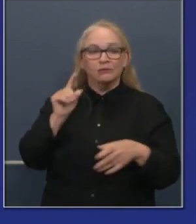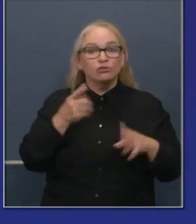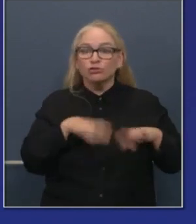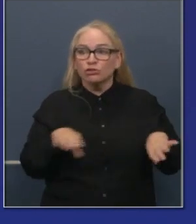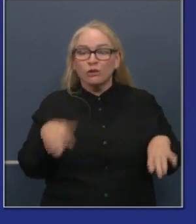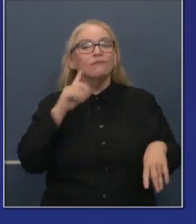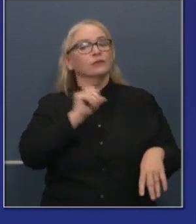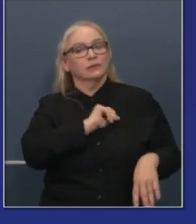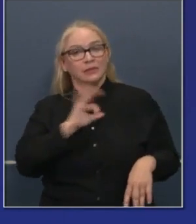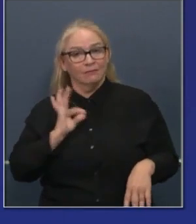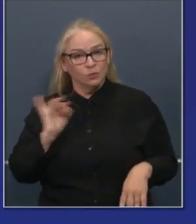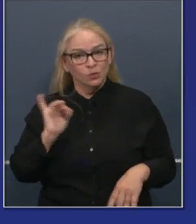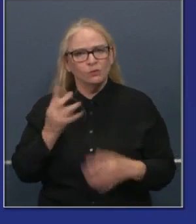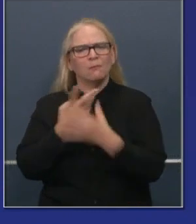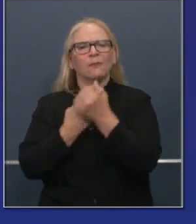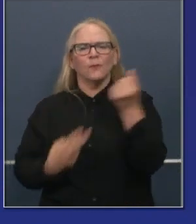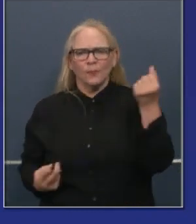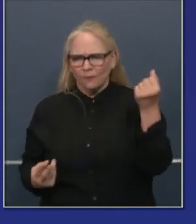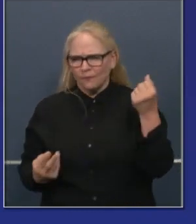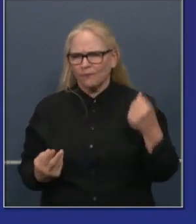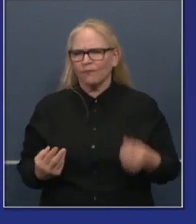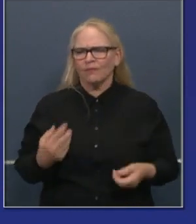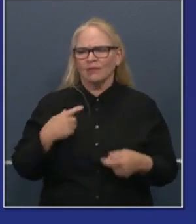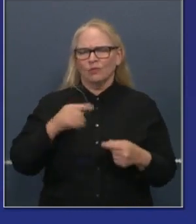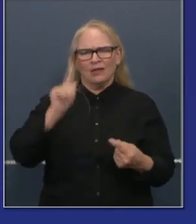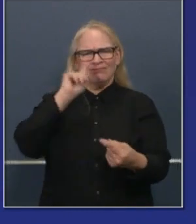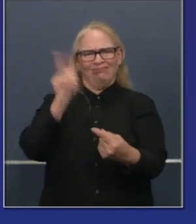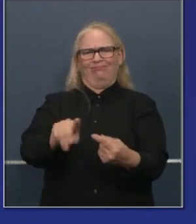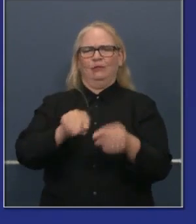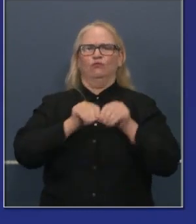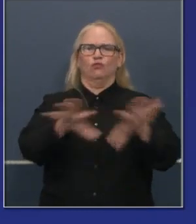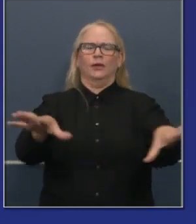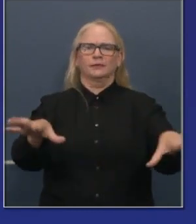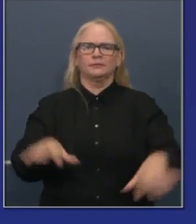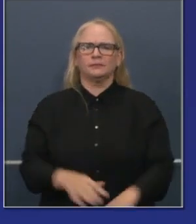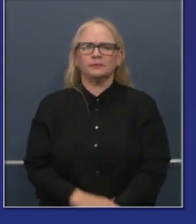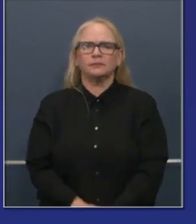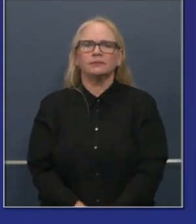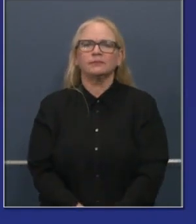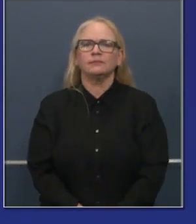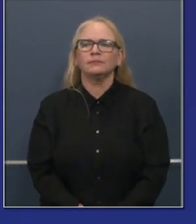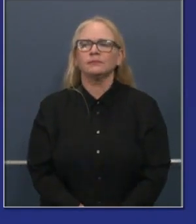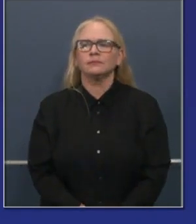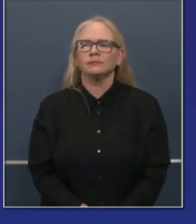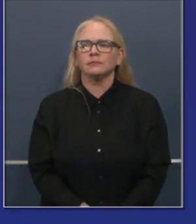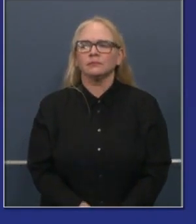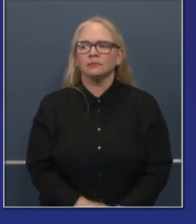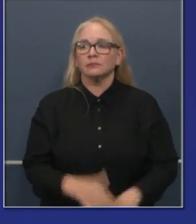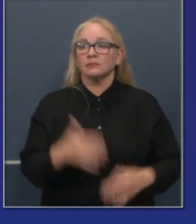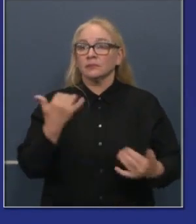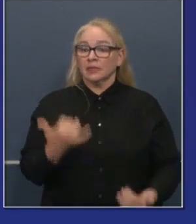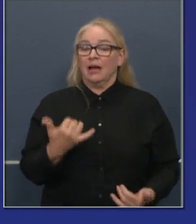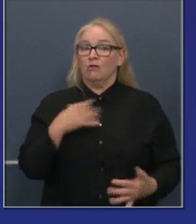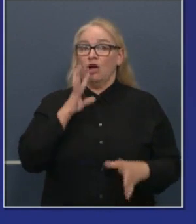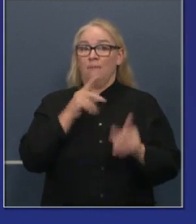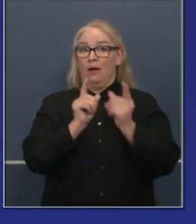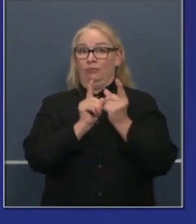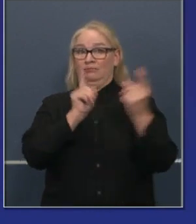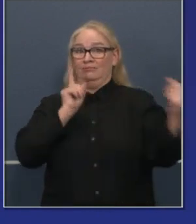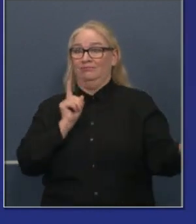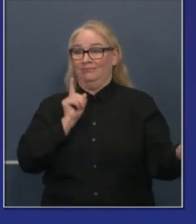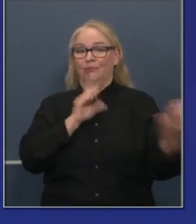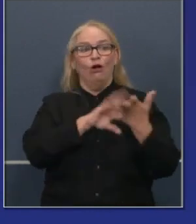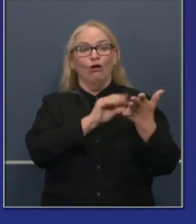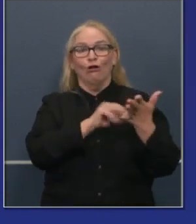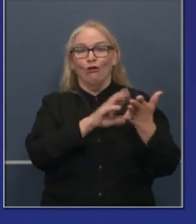to mitigating that spread further. As it relates to distance learning, as I said, rigorous. Access to devices is one thing in connectivity.